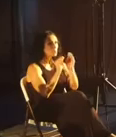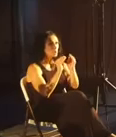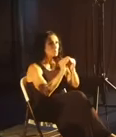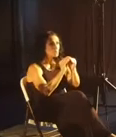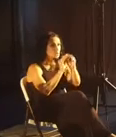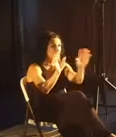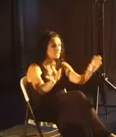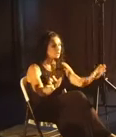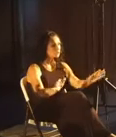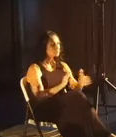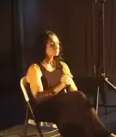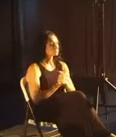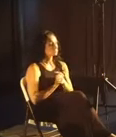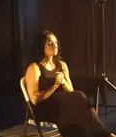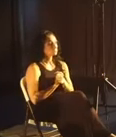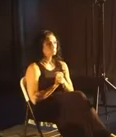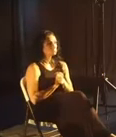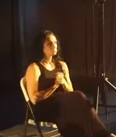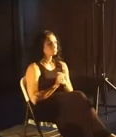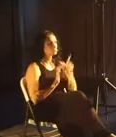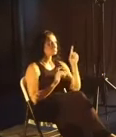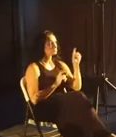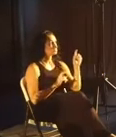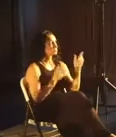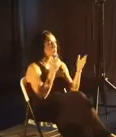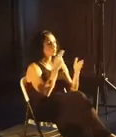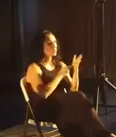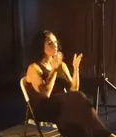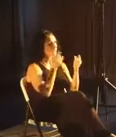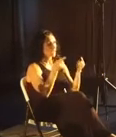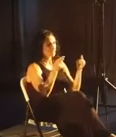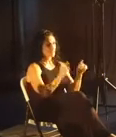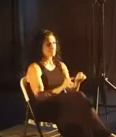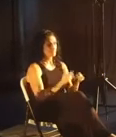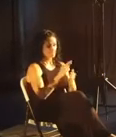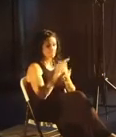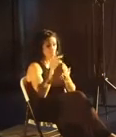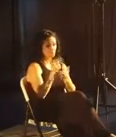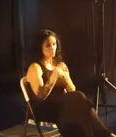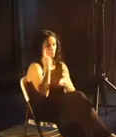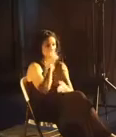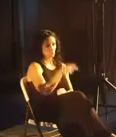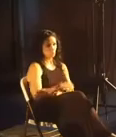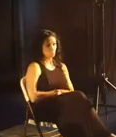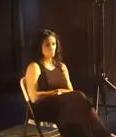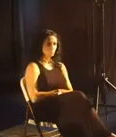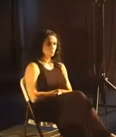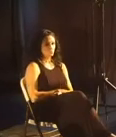and more clearly? What might happen as a result of that for you?